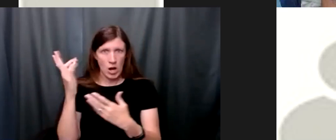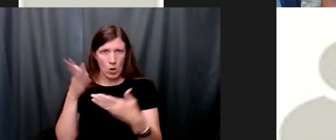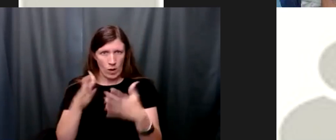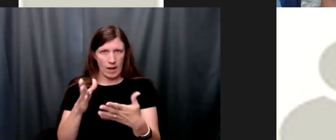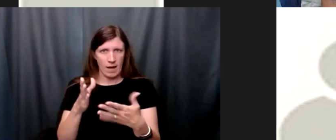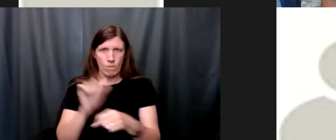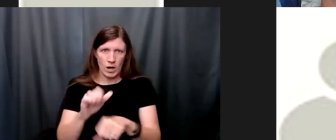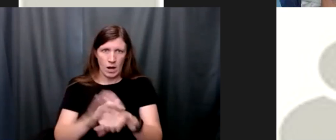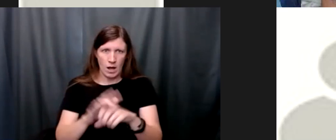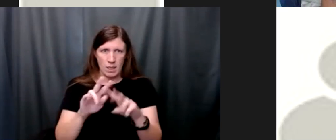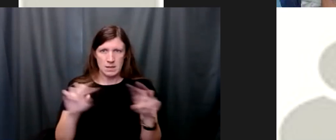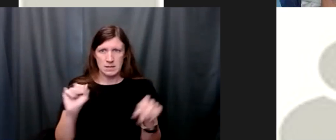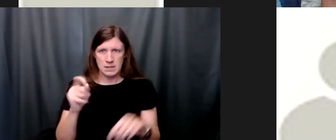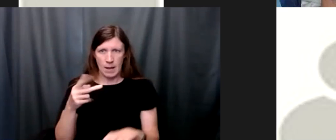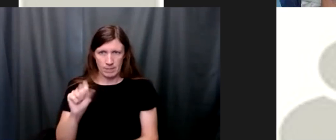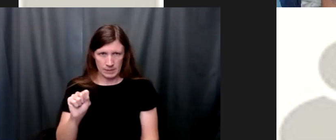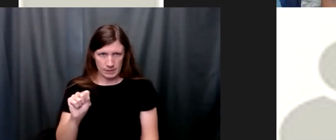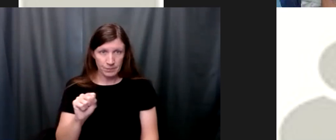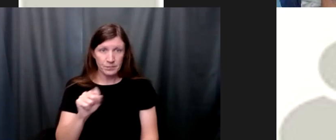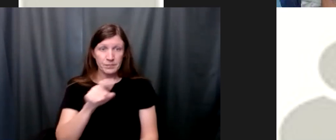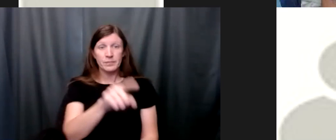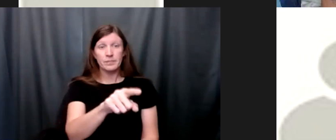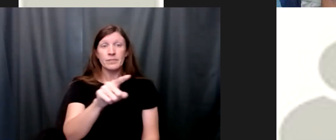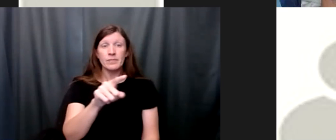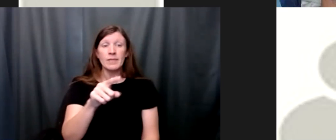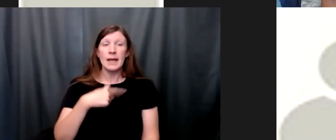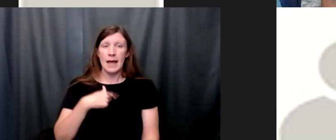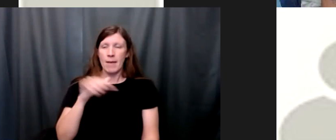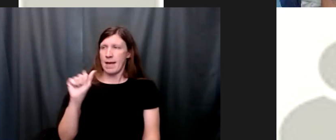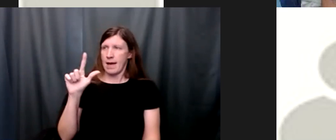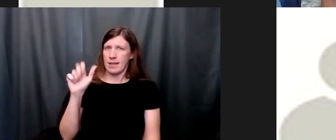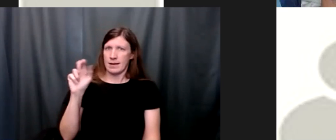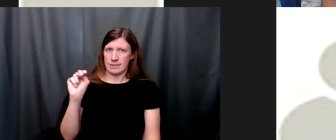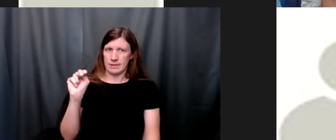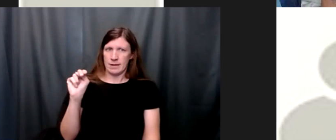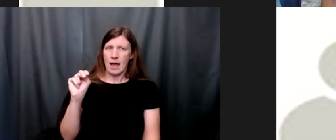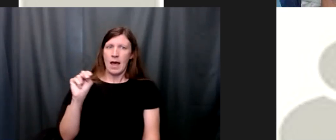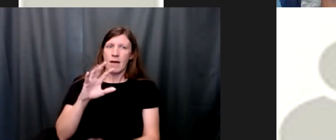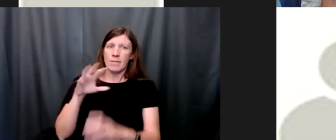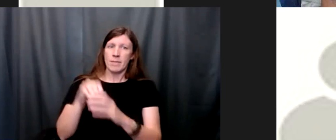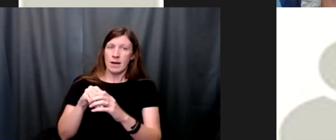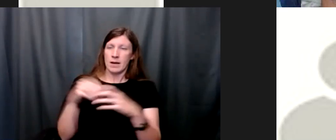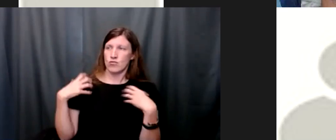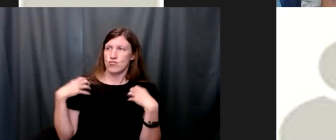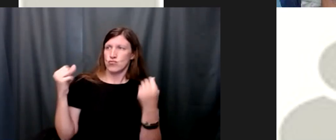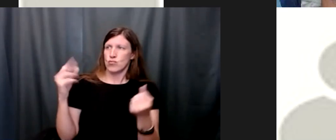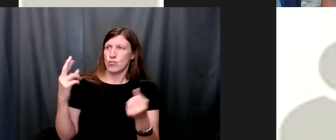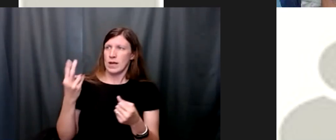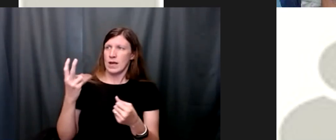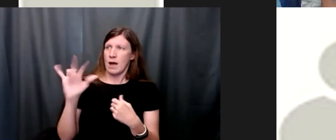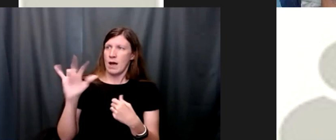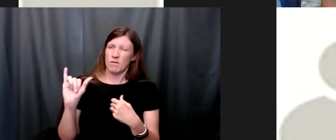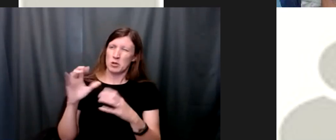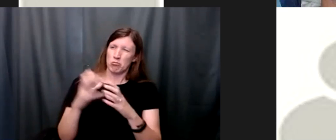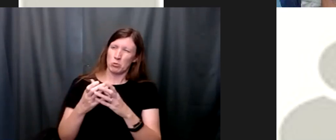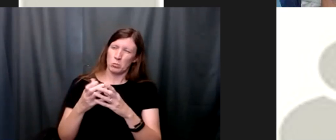my name is alan and i've been in the recovery group for for